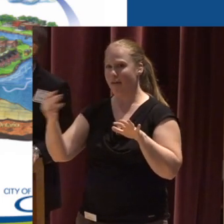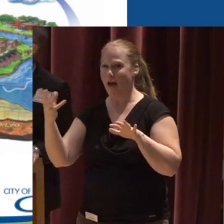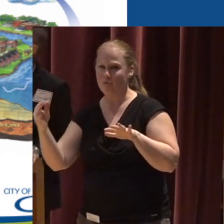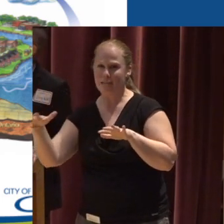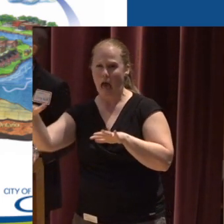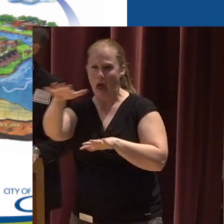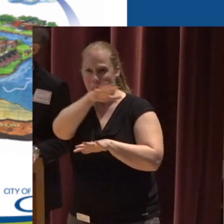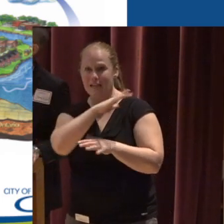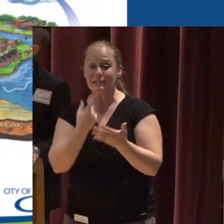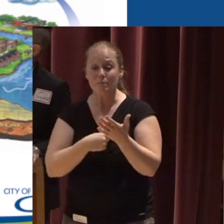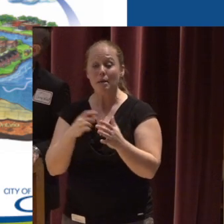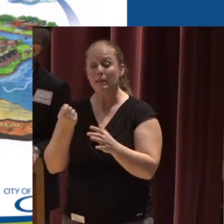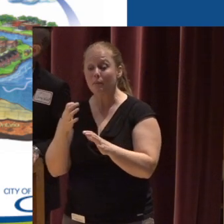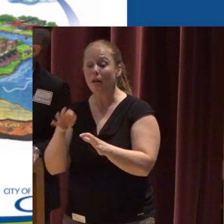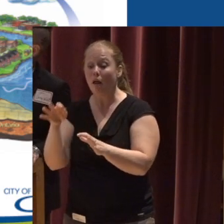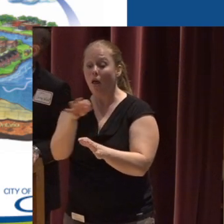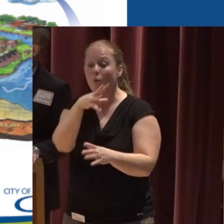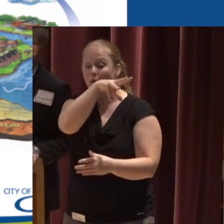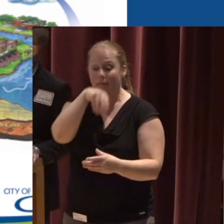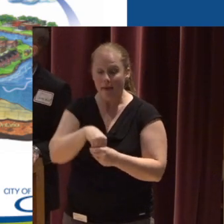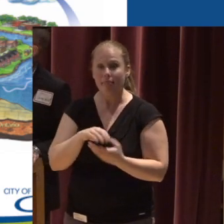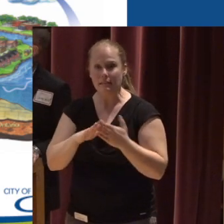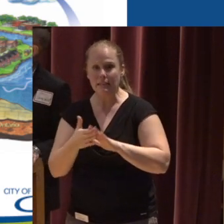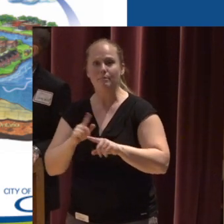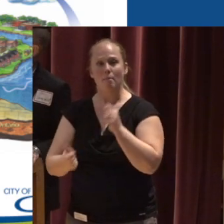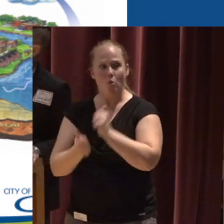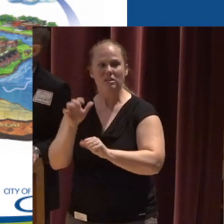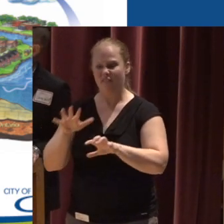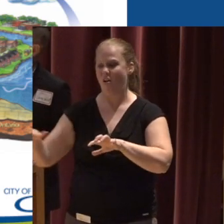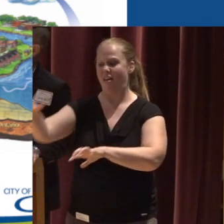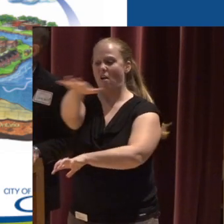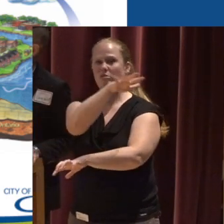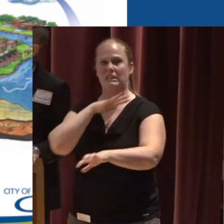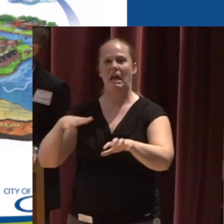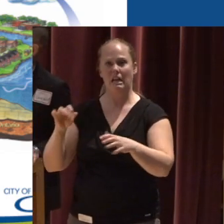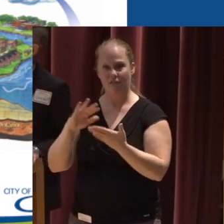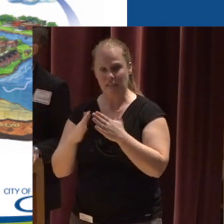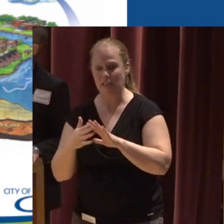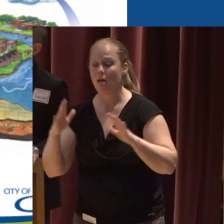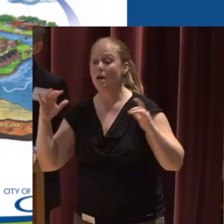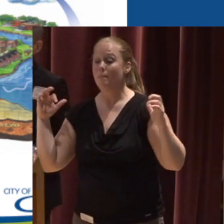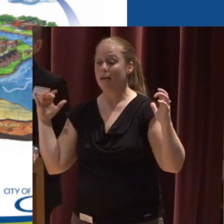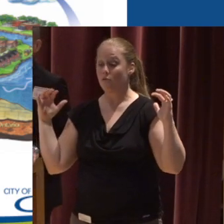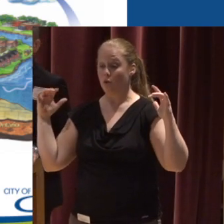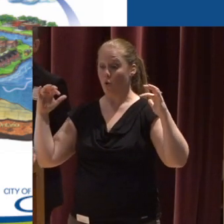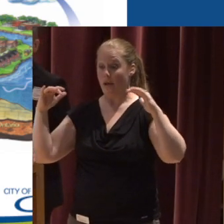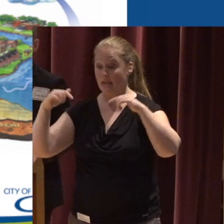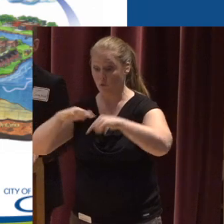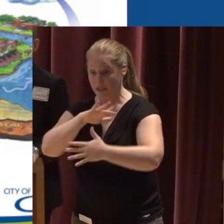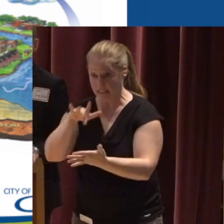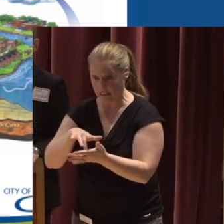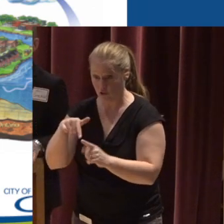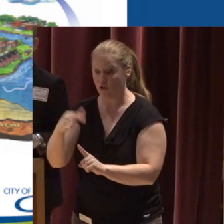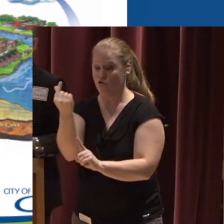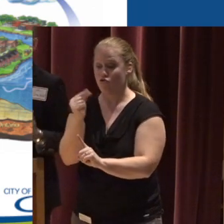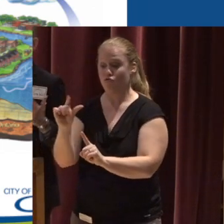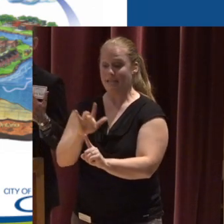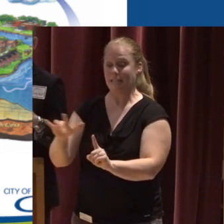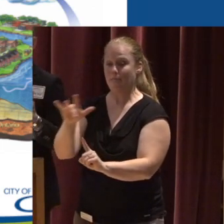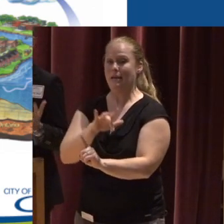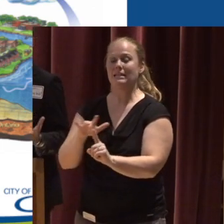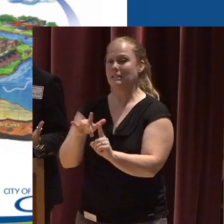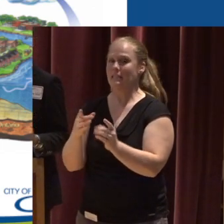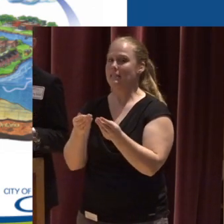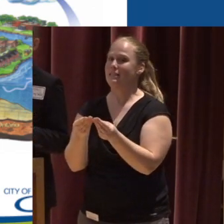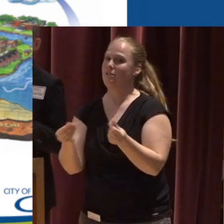sometimes scattered within the urban environment But as we move towards the city center Green spaces really start